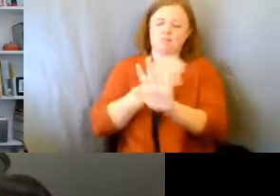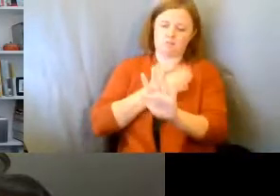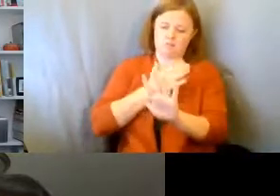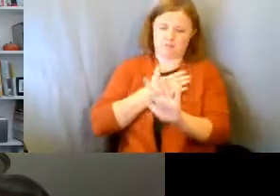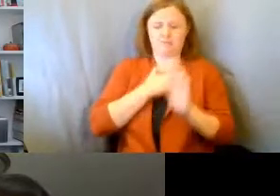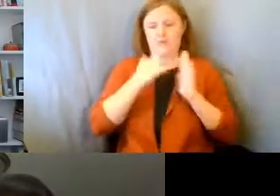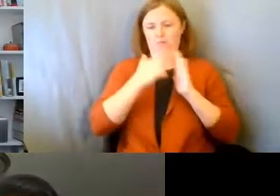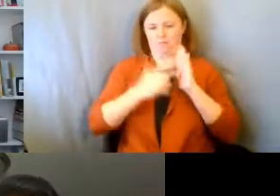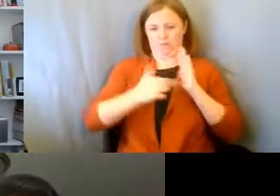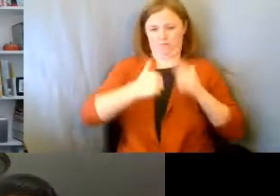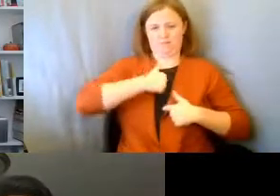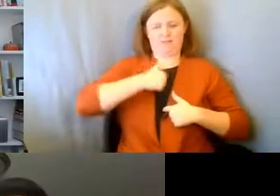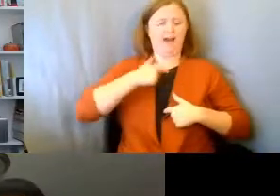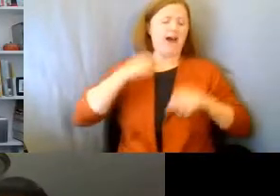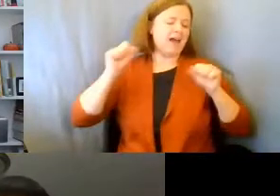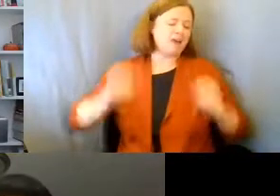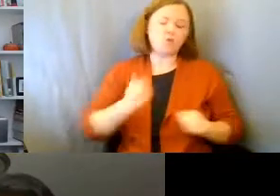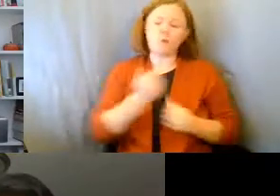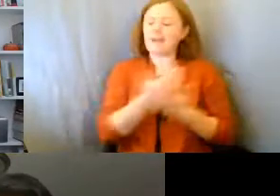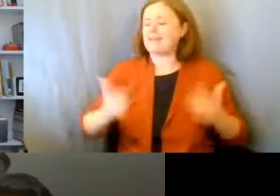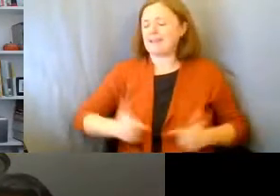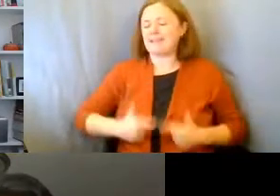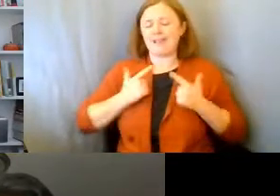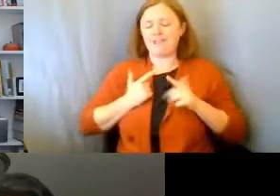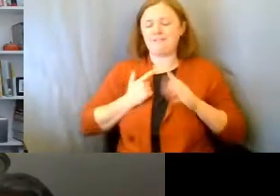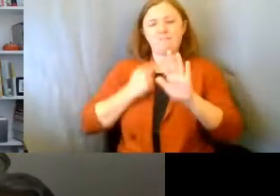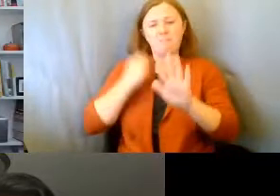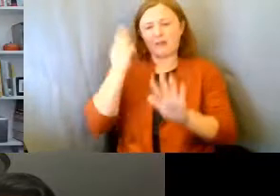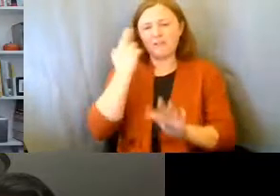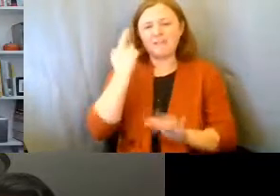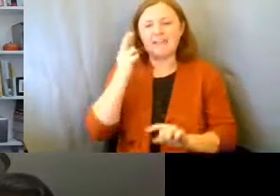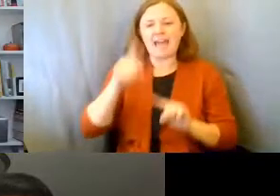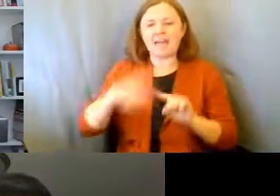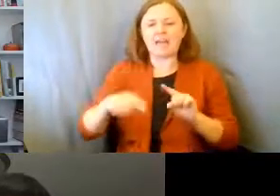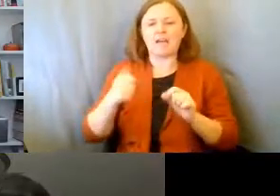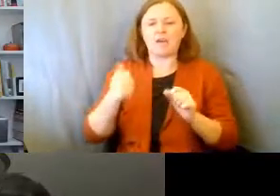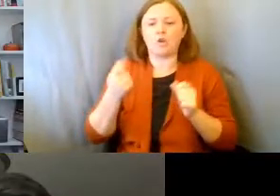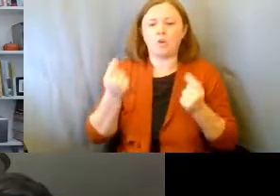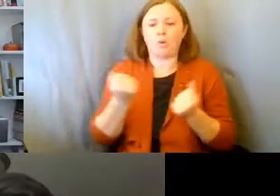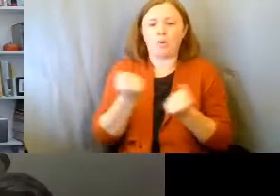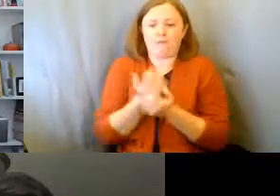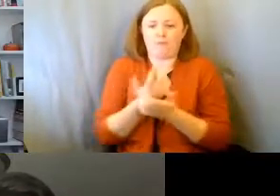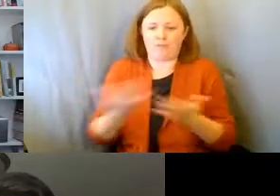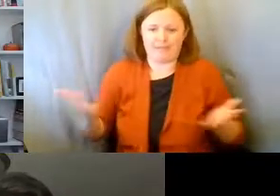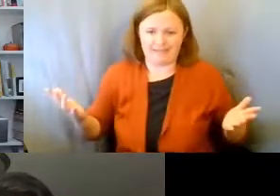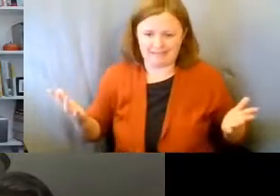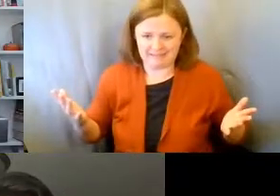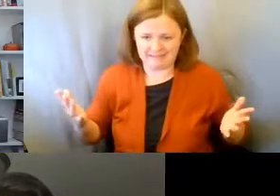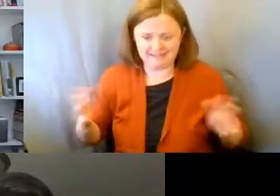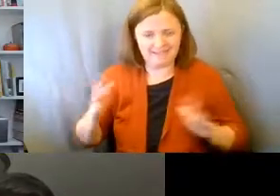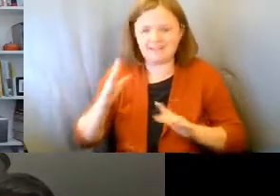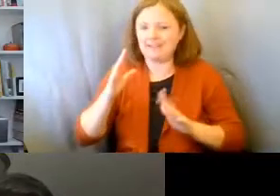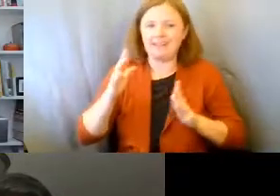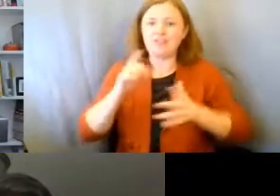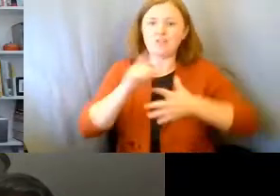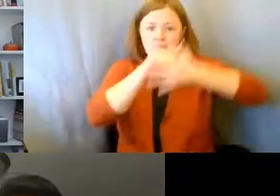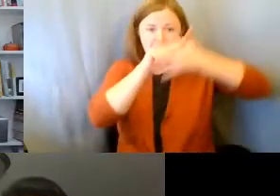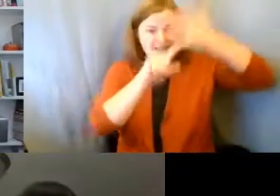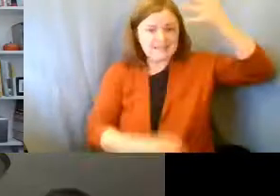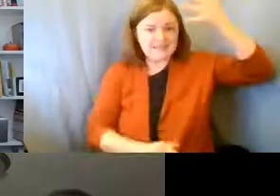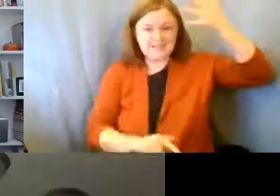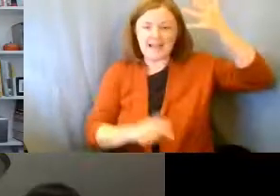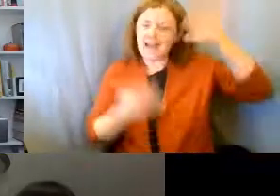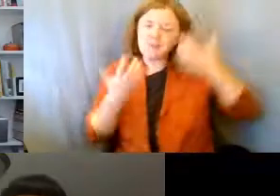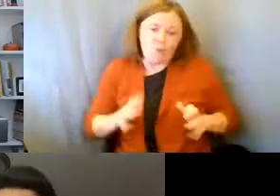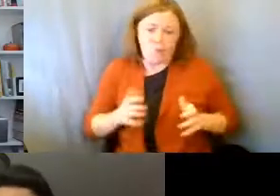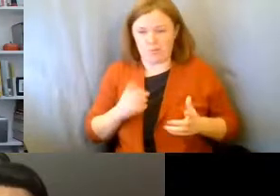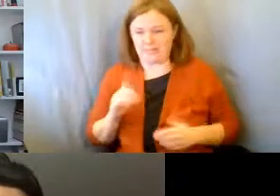I think I can do anything in life. But I've realized I can't do everything. And I've realized there's a whole lot of things I don't want